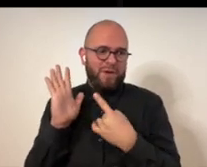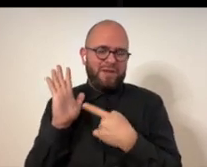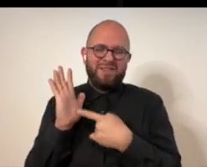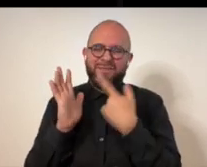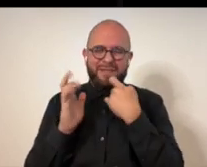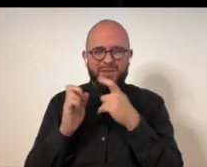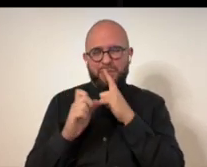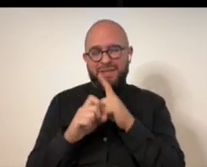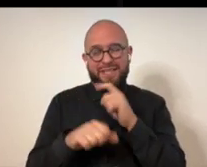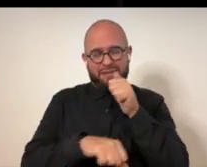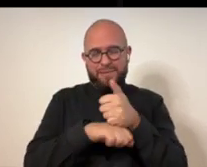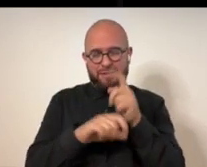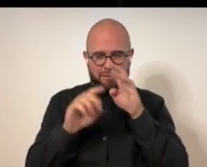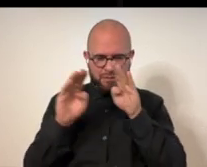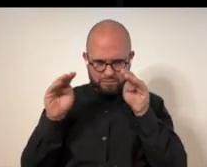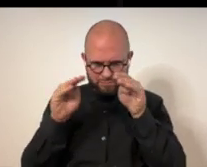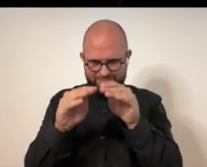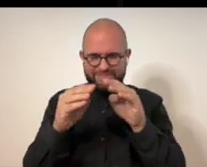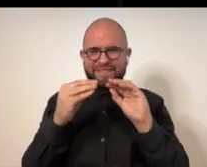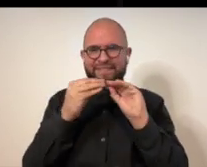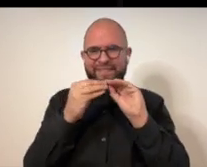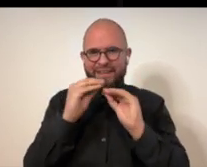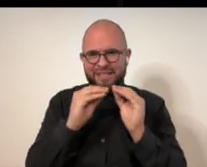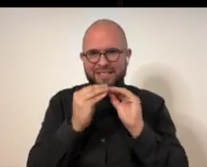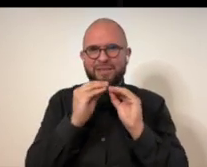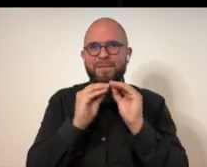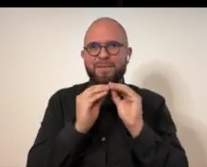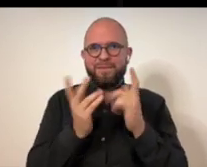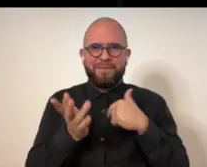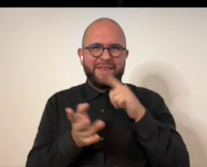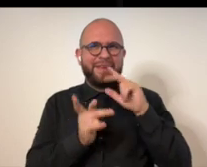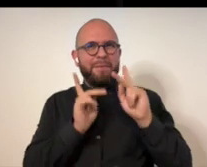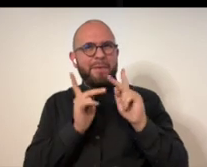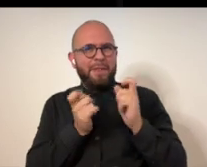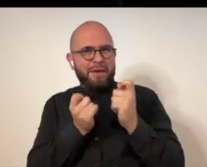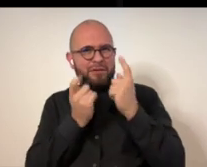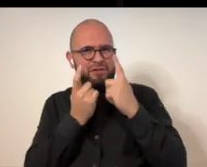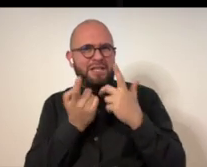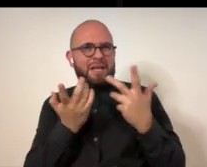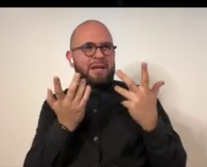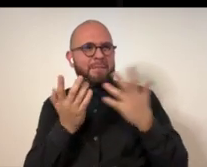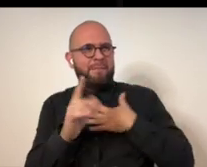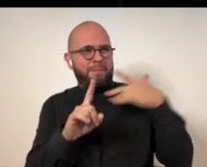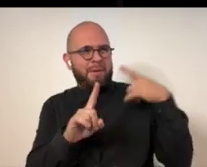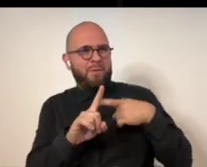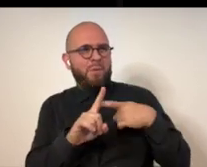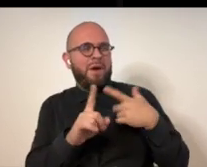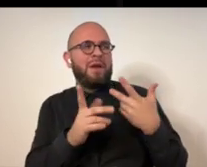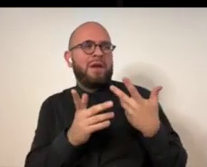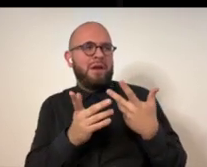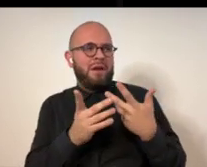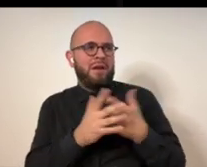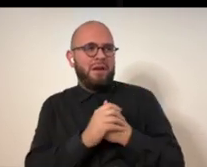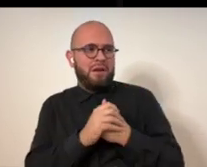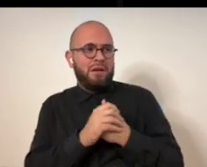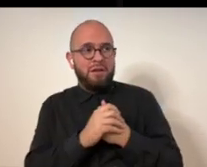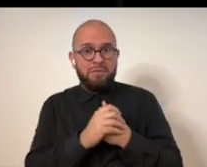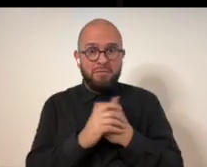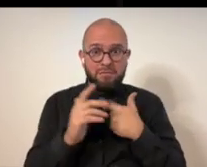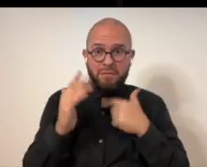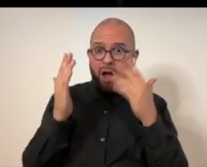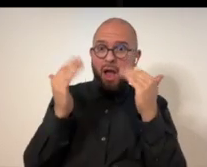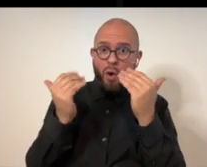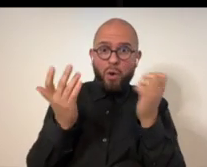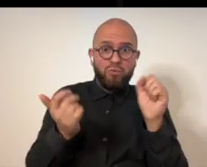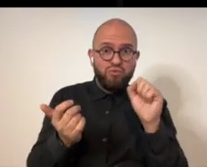so there, there is actually no language in that because it's so much based on the kiss. I think people understand what is